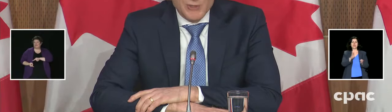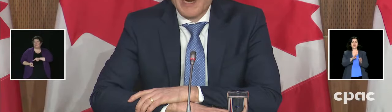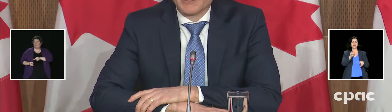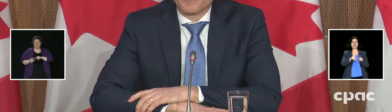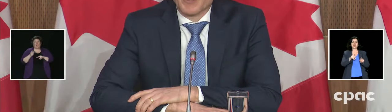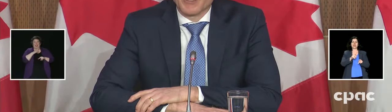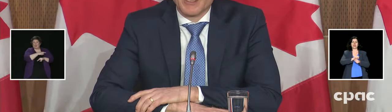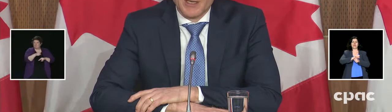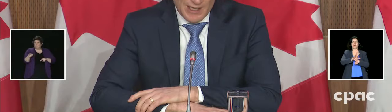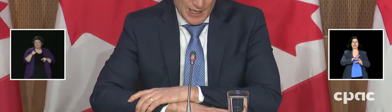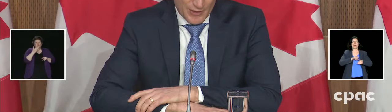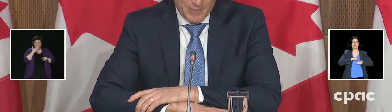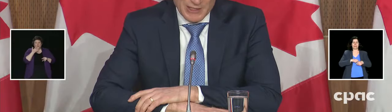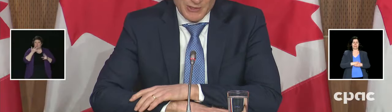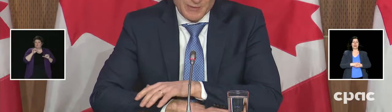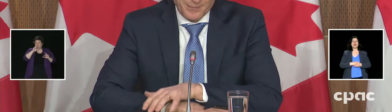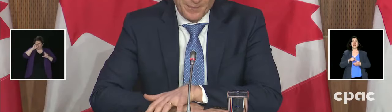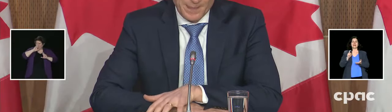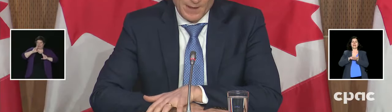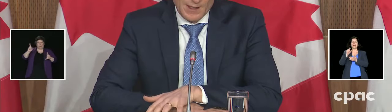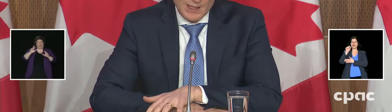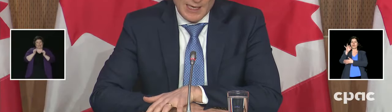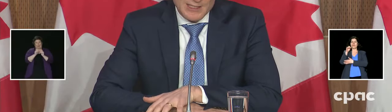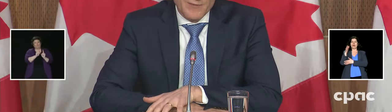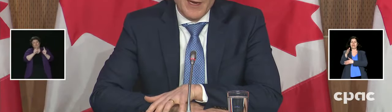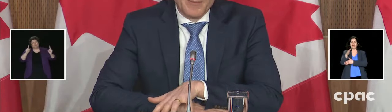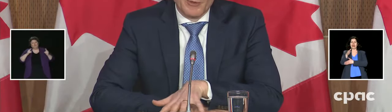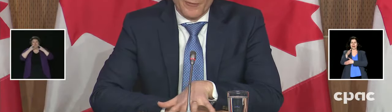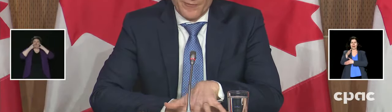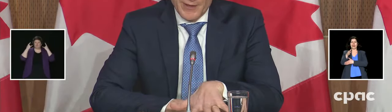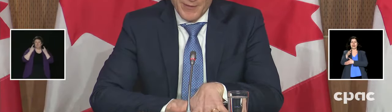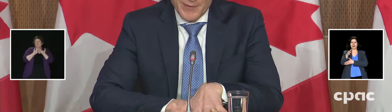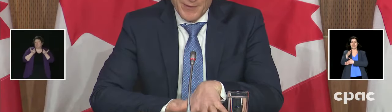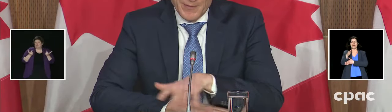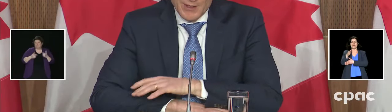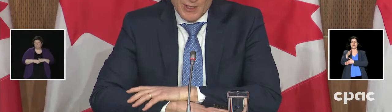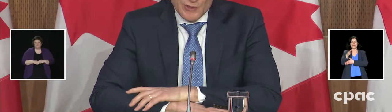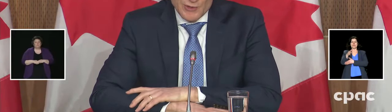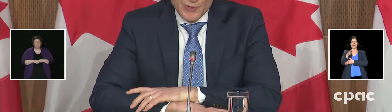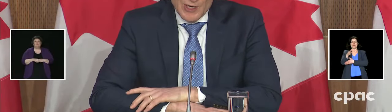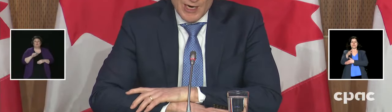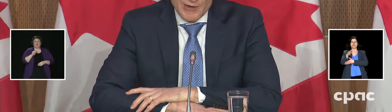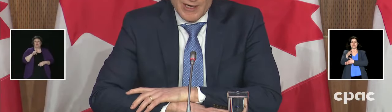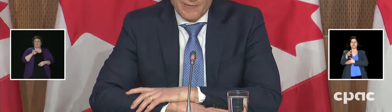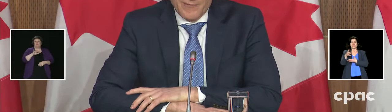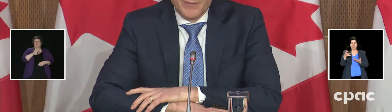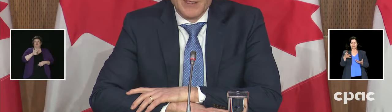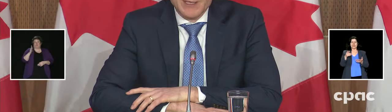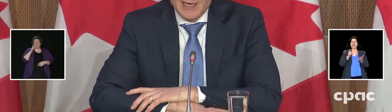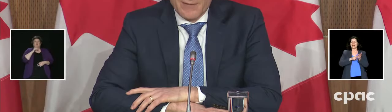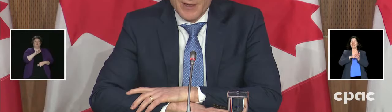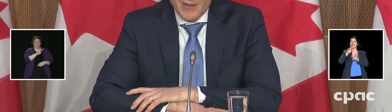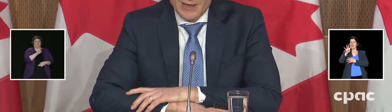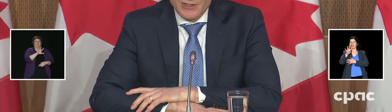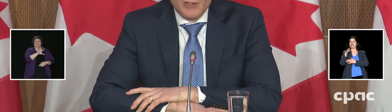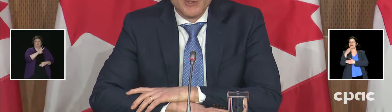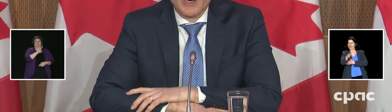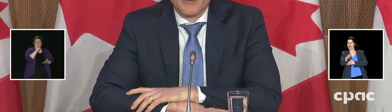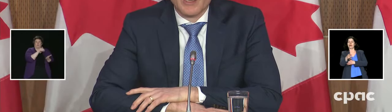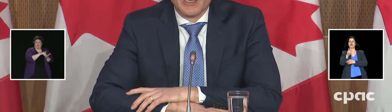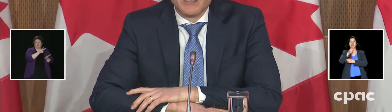continued respect of public health measures. As of April 5th, 257